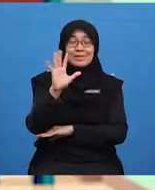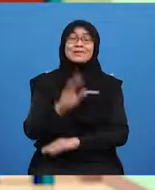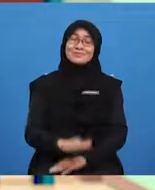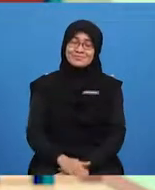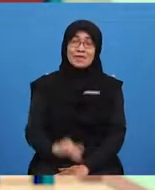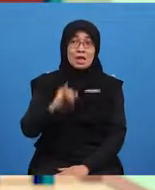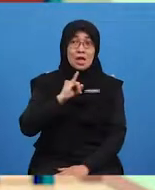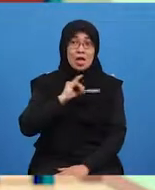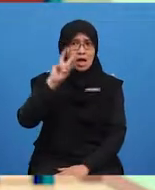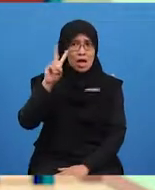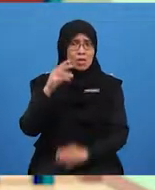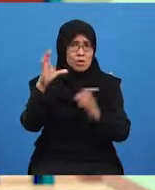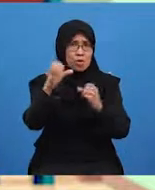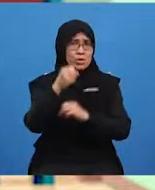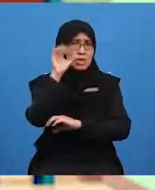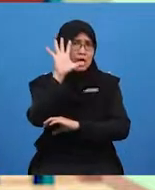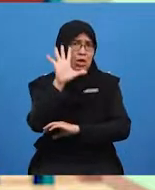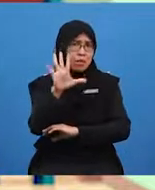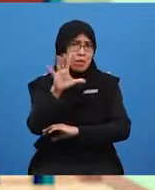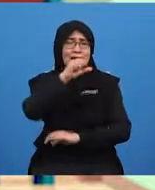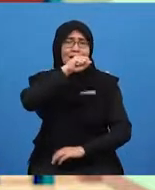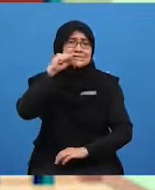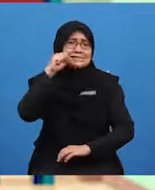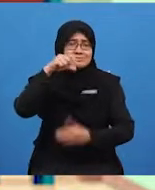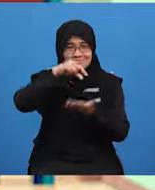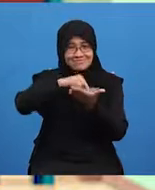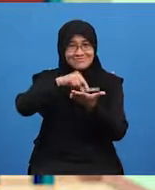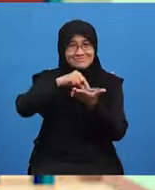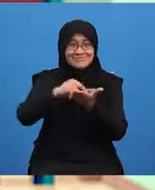I've got five pieces of fried chicken in here.